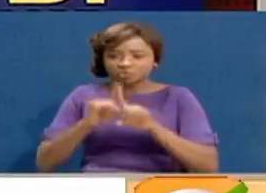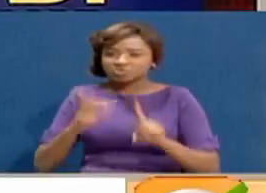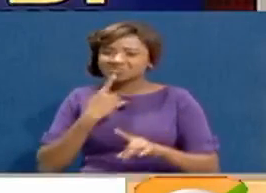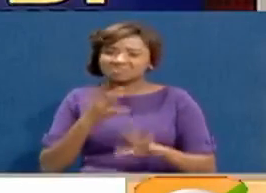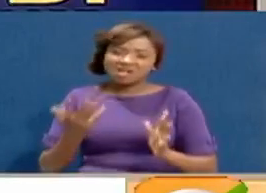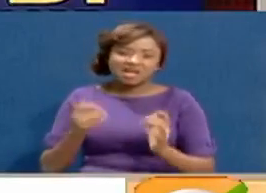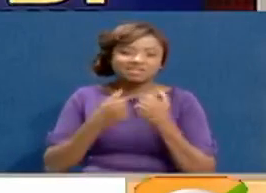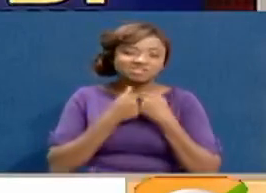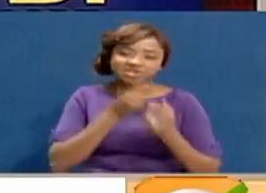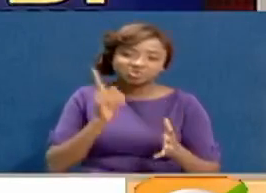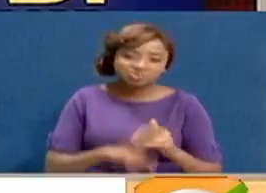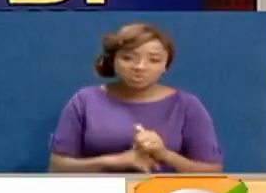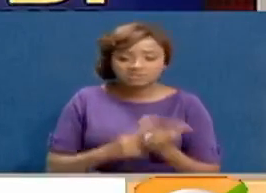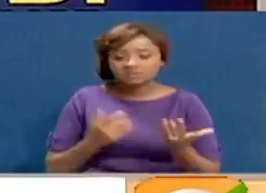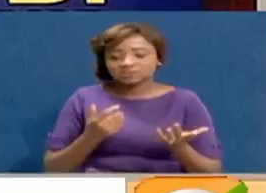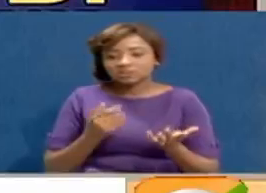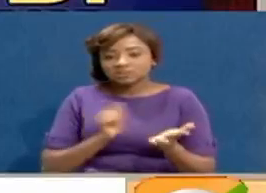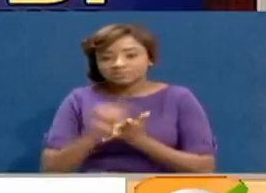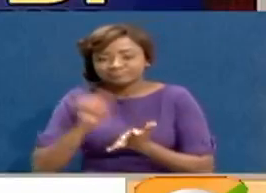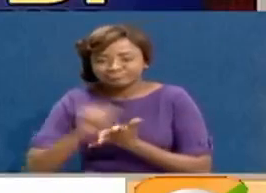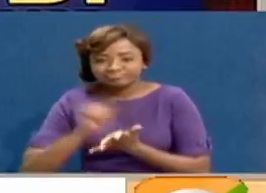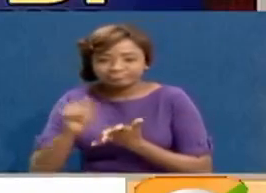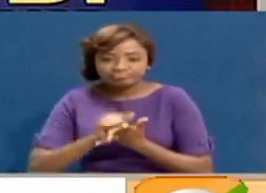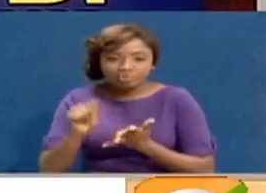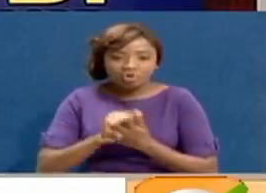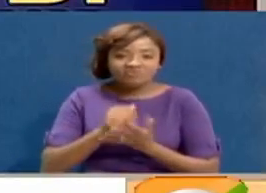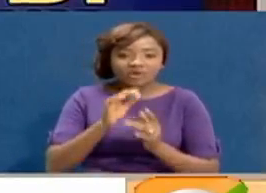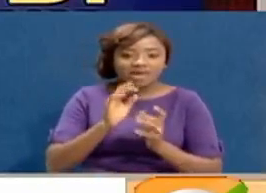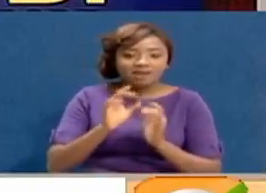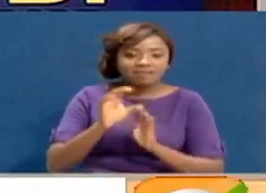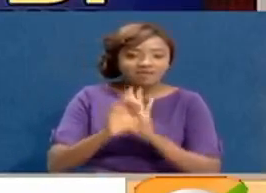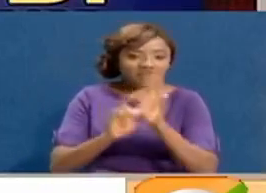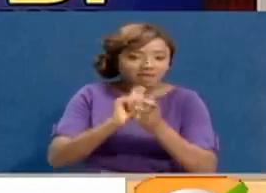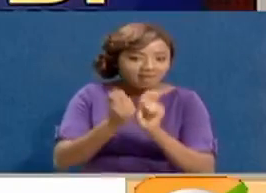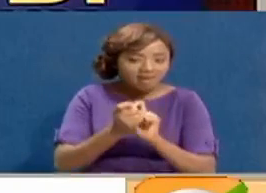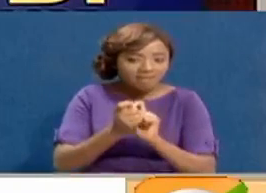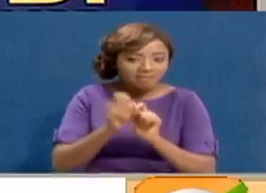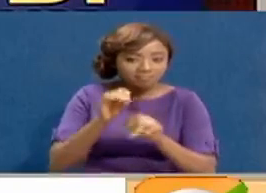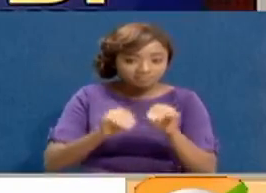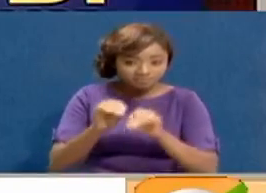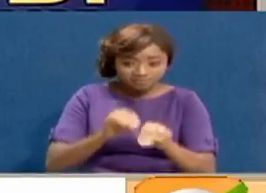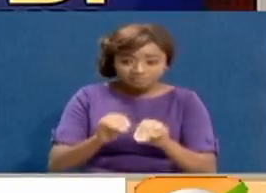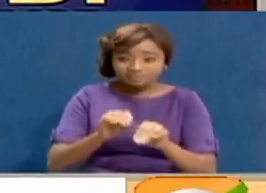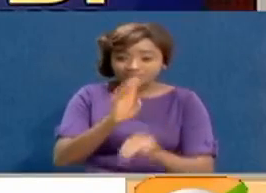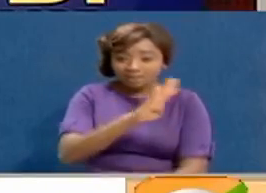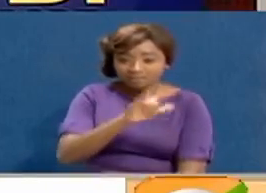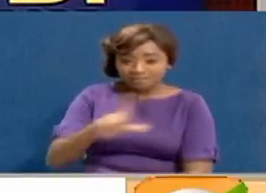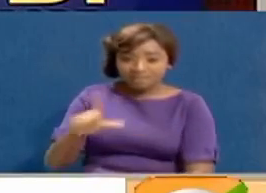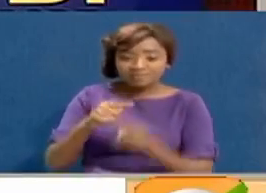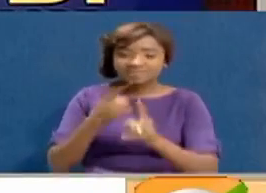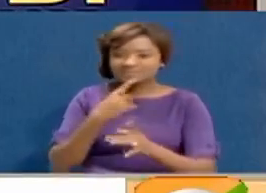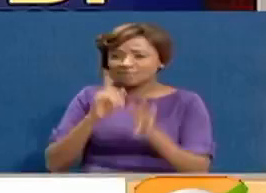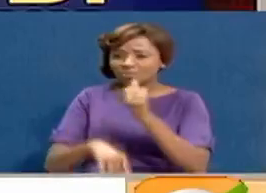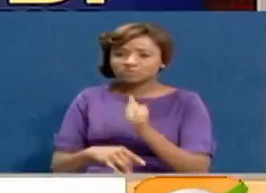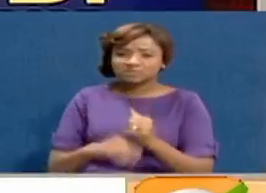cited delays in publication of the referendum bill as reasons for the postponement, sources indicate that a day-long meeting